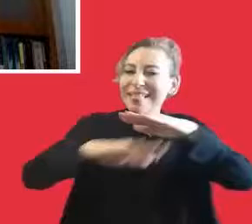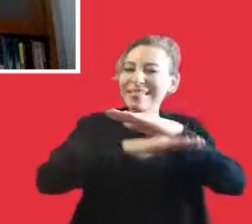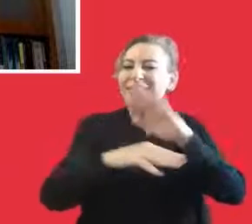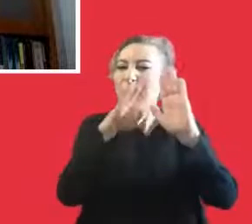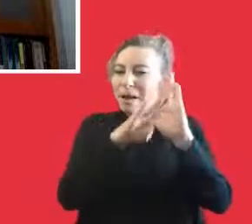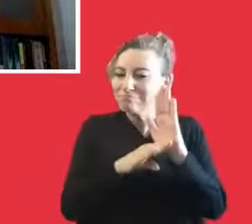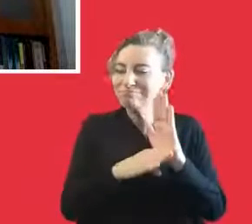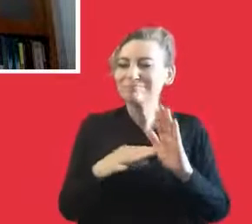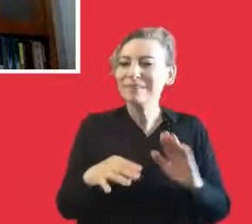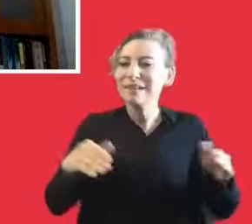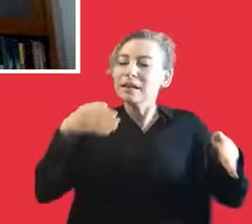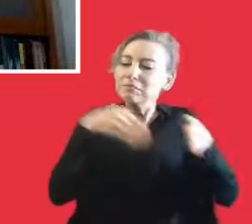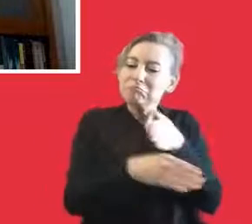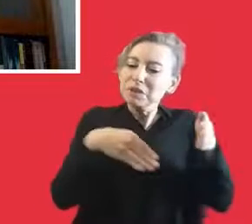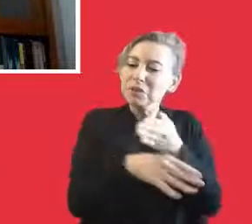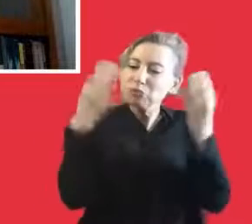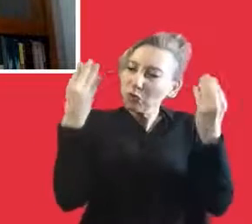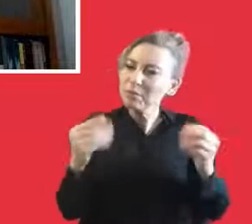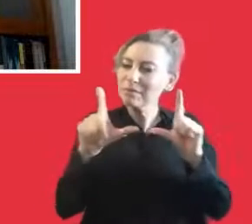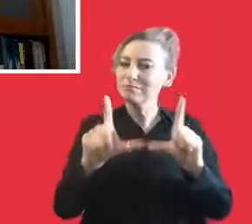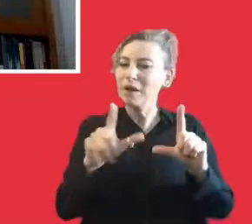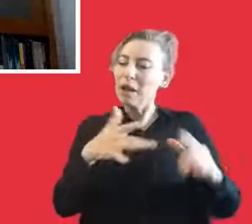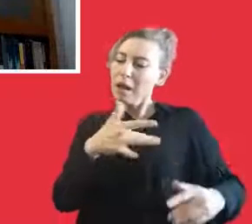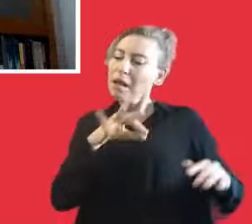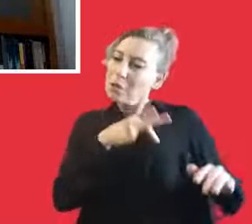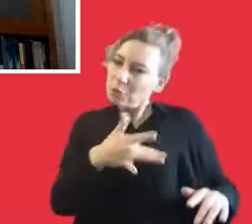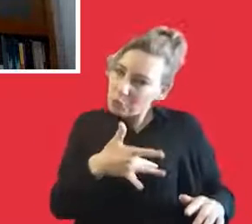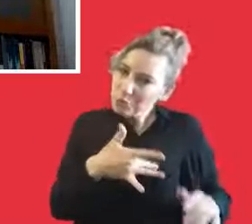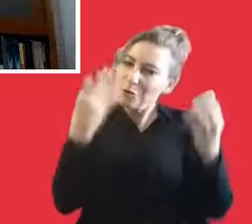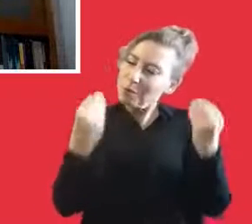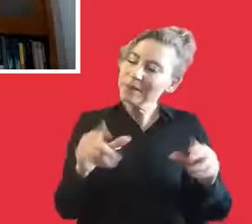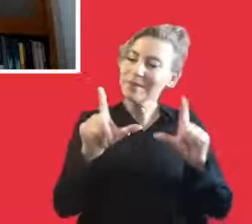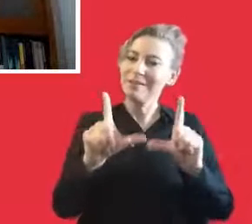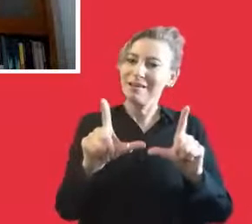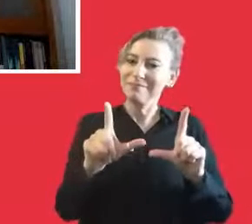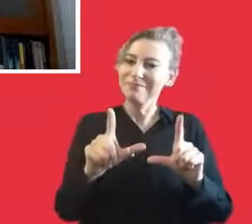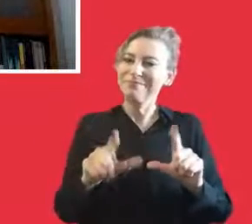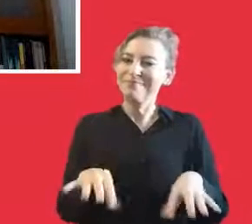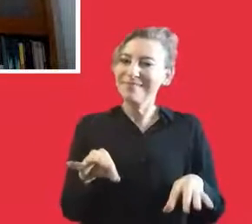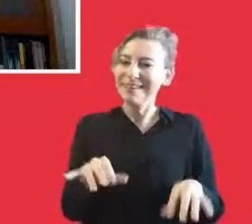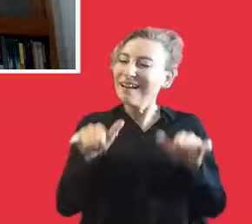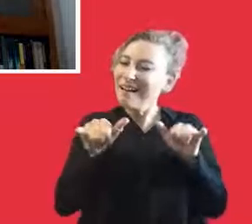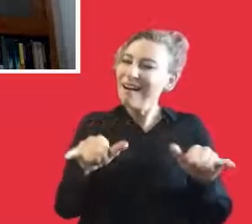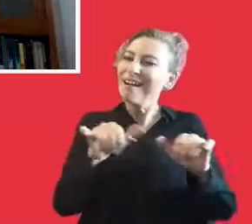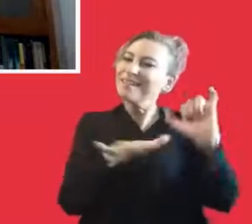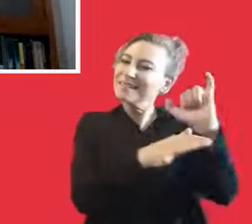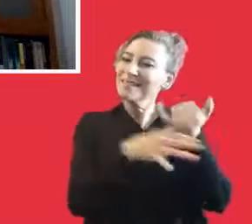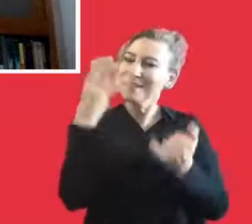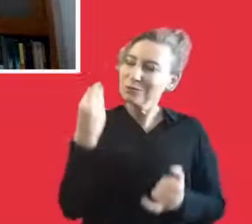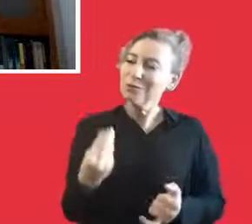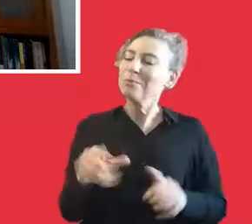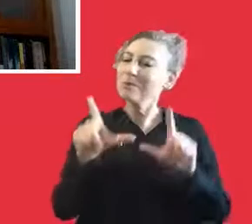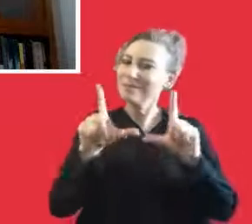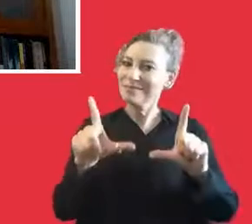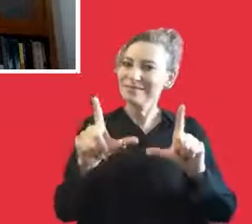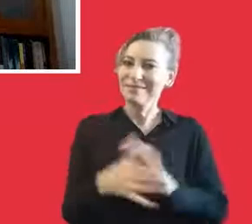doing art is you have to be an entrepreneur. You have to be a volunteer and at the same time, you have to be an